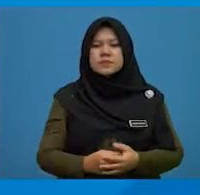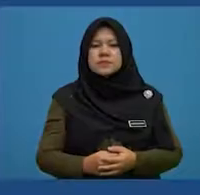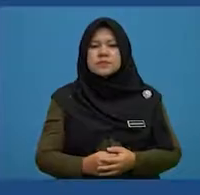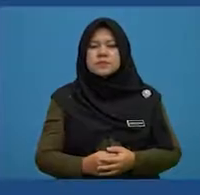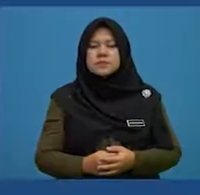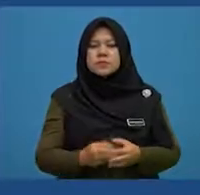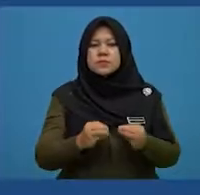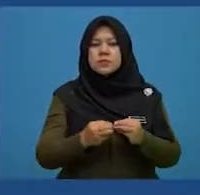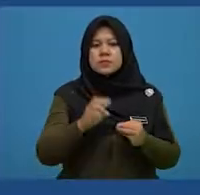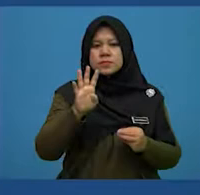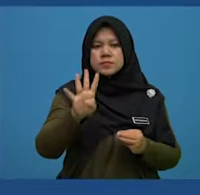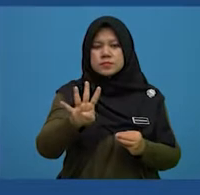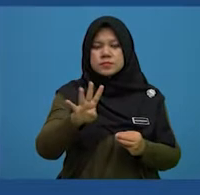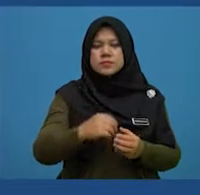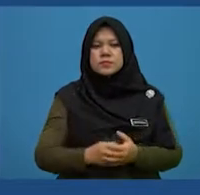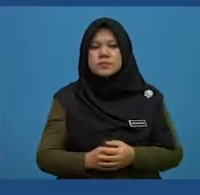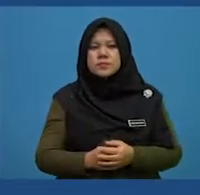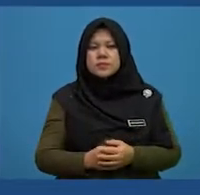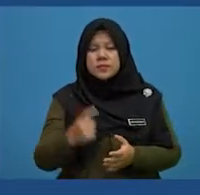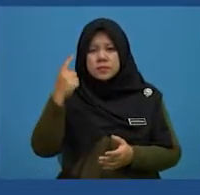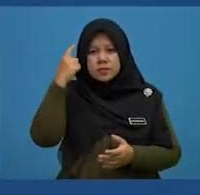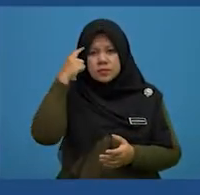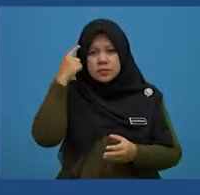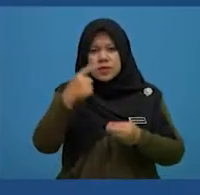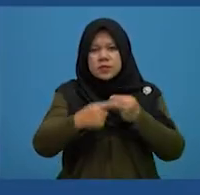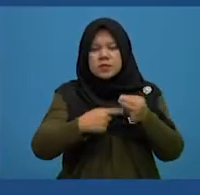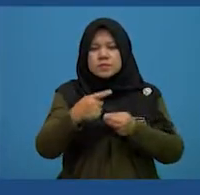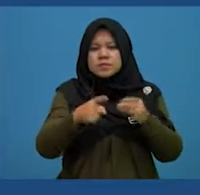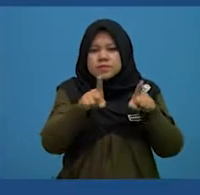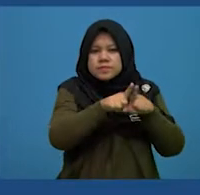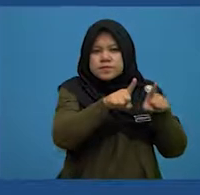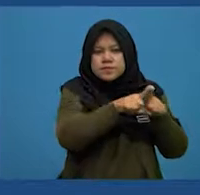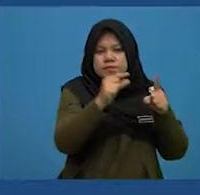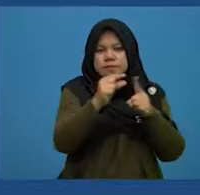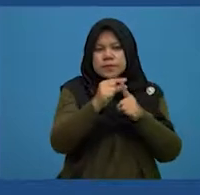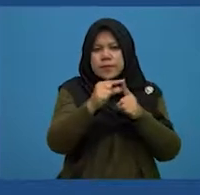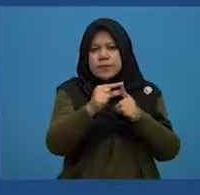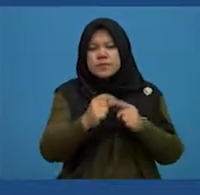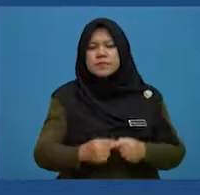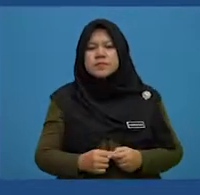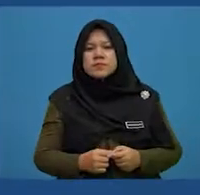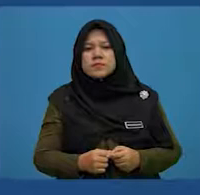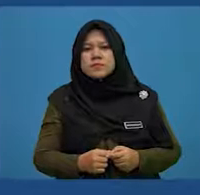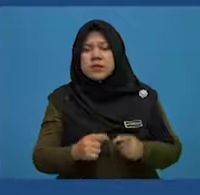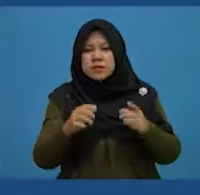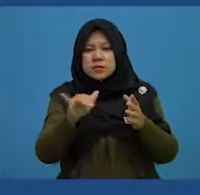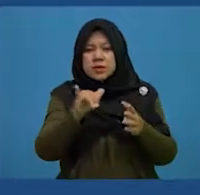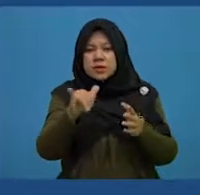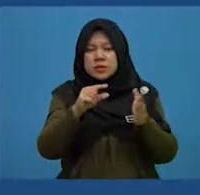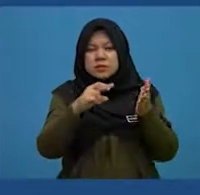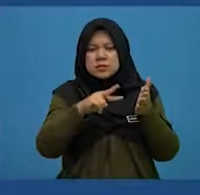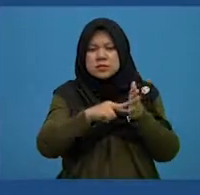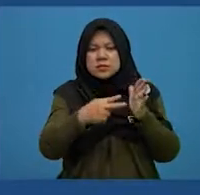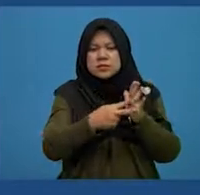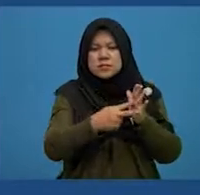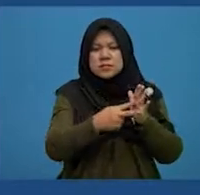Tip four is to think about synonyms, words that are same or similar